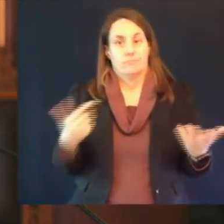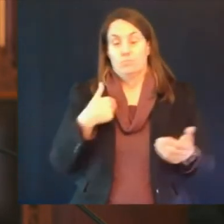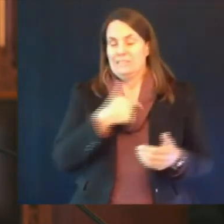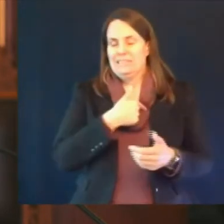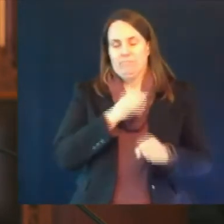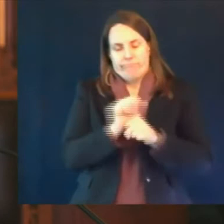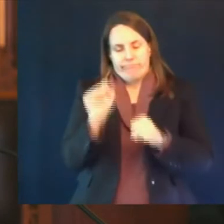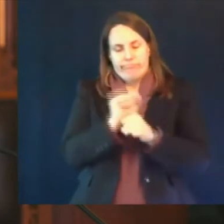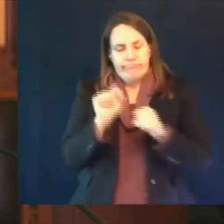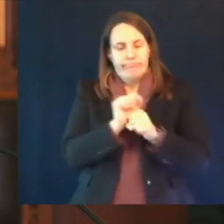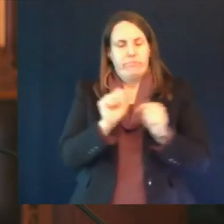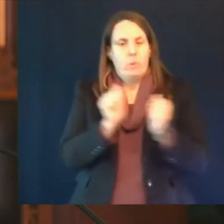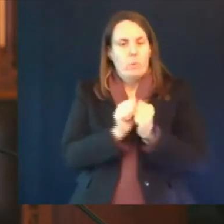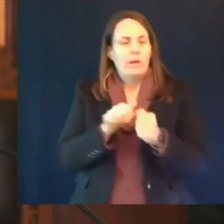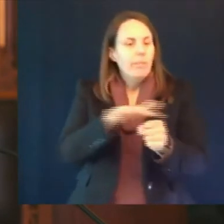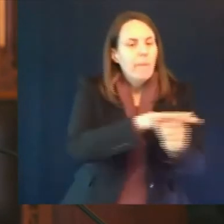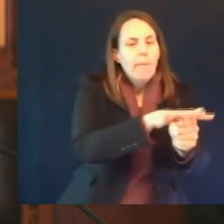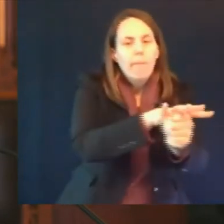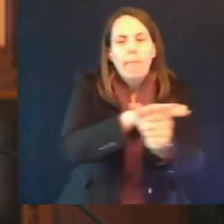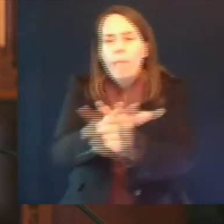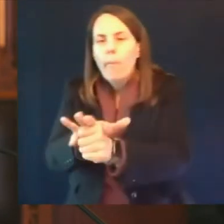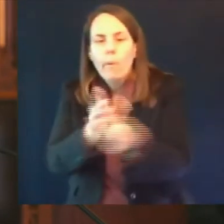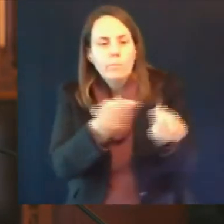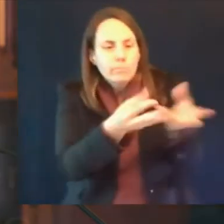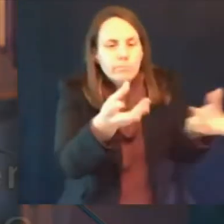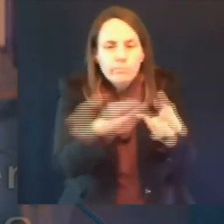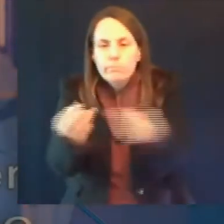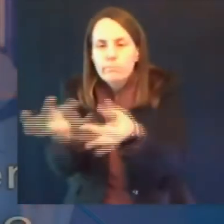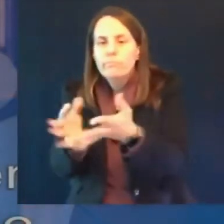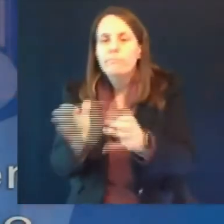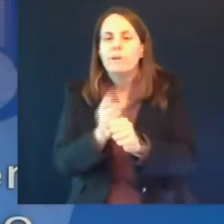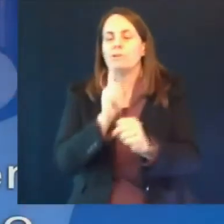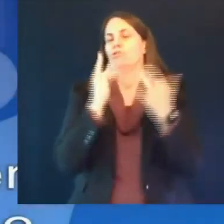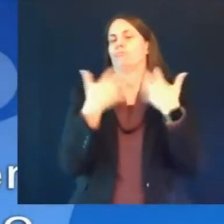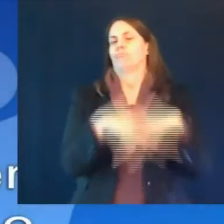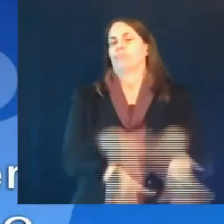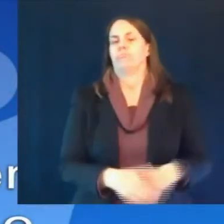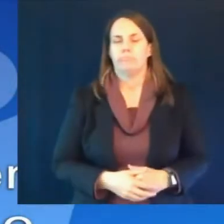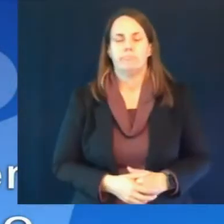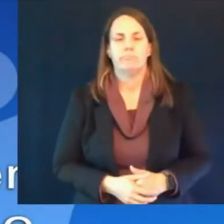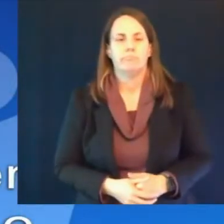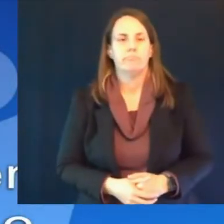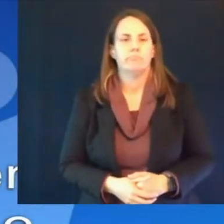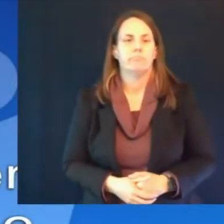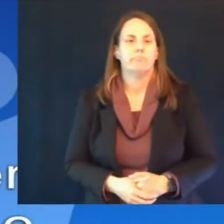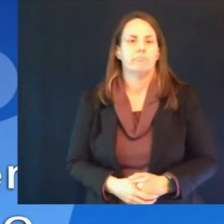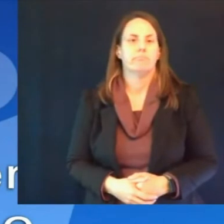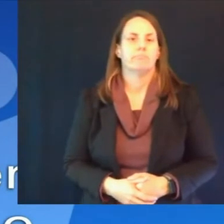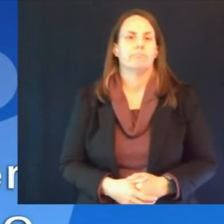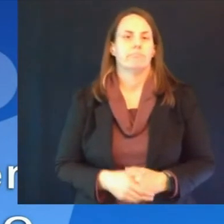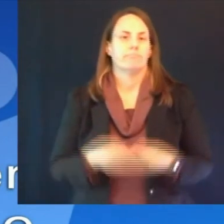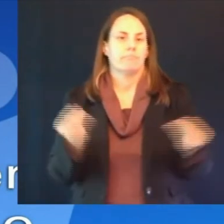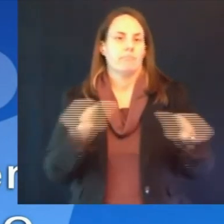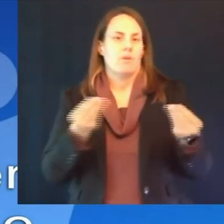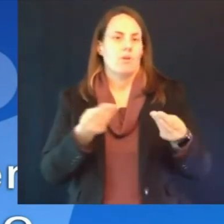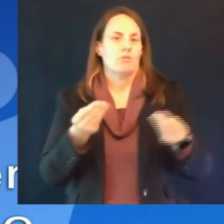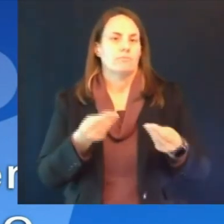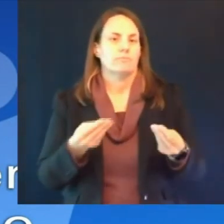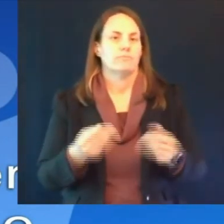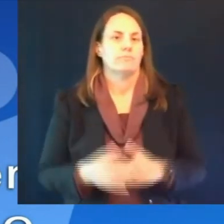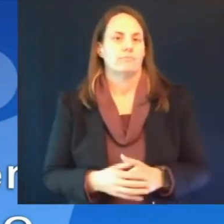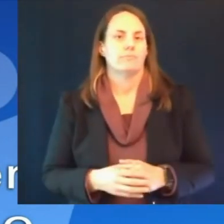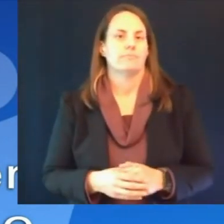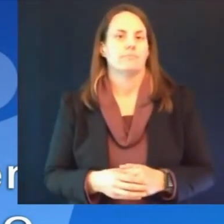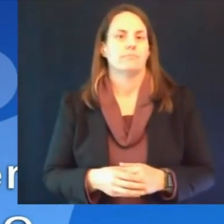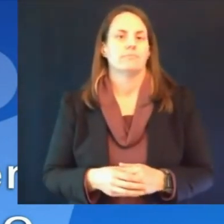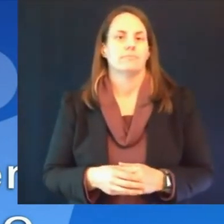to move through this process thank you david not to mason dowling from waow tv in